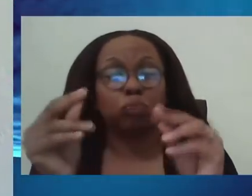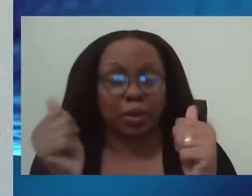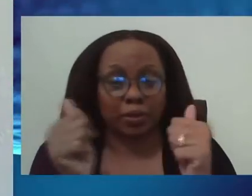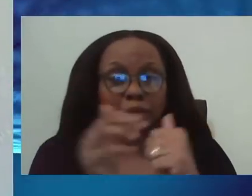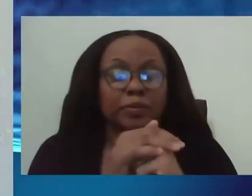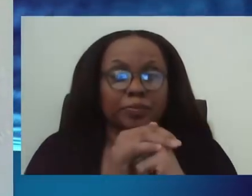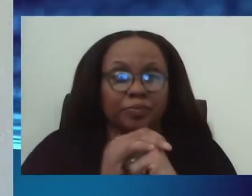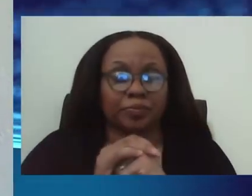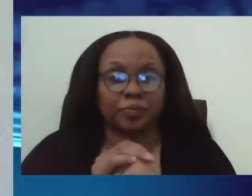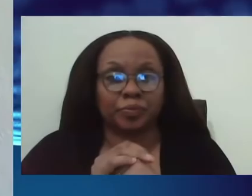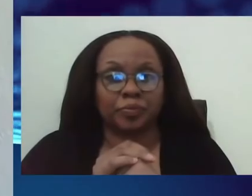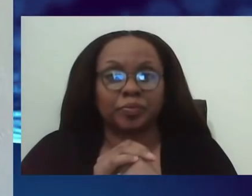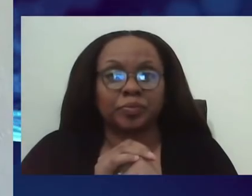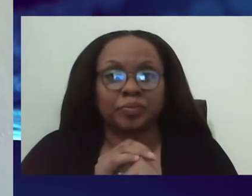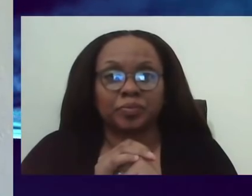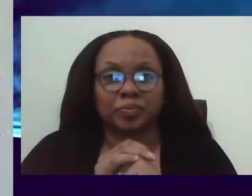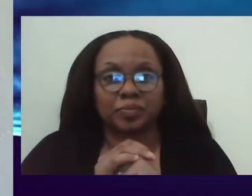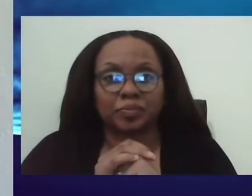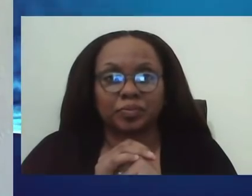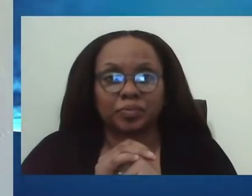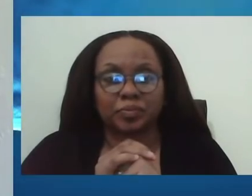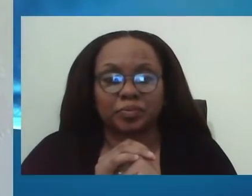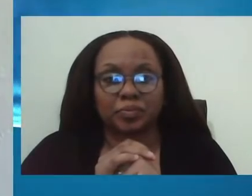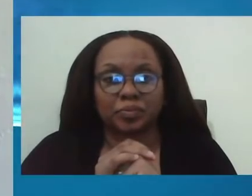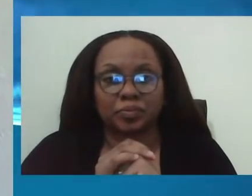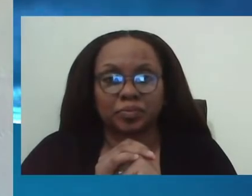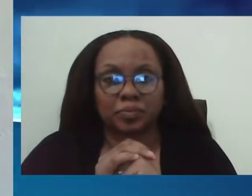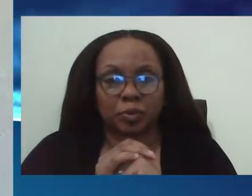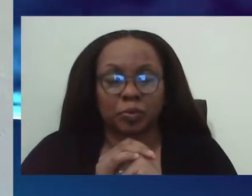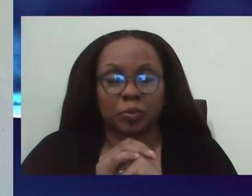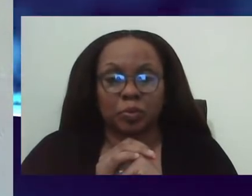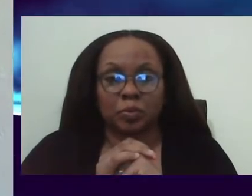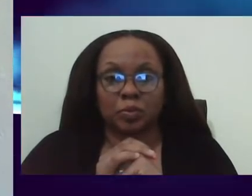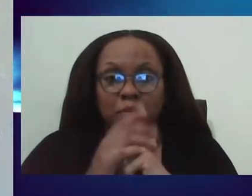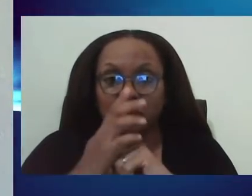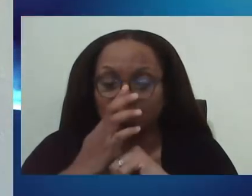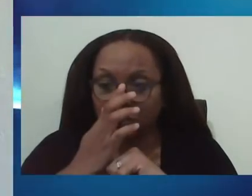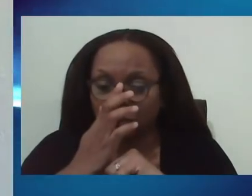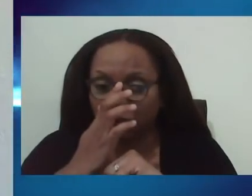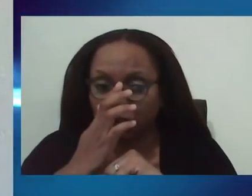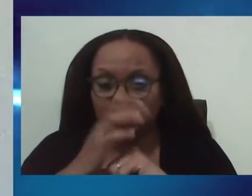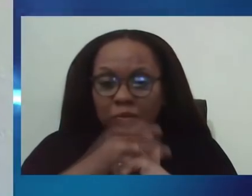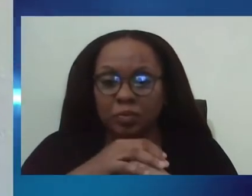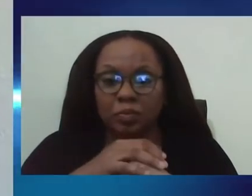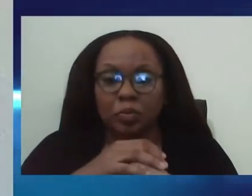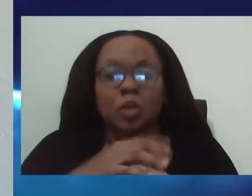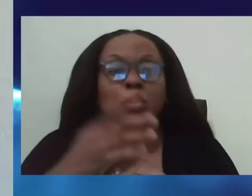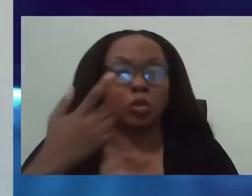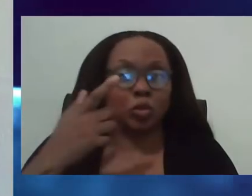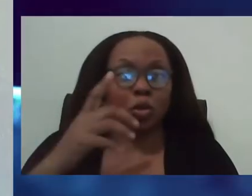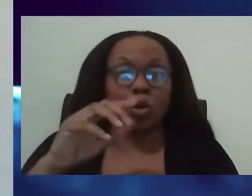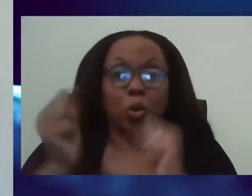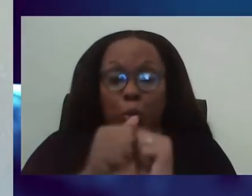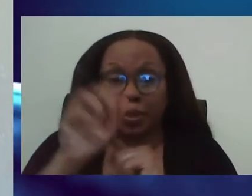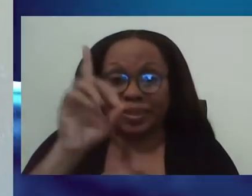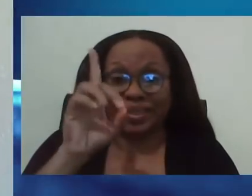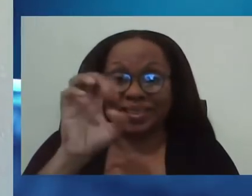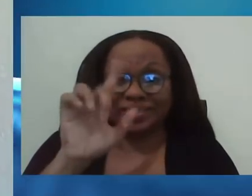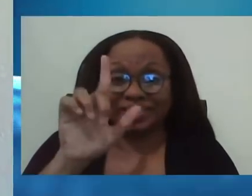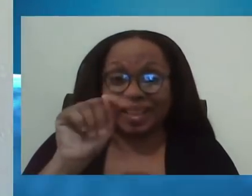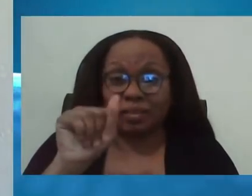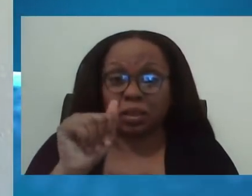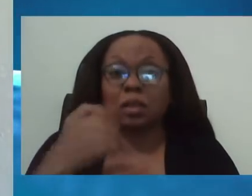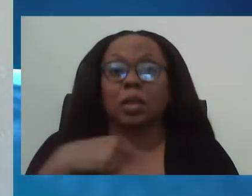is built on assuming that there's a productive rate, call it one to every five, uh, for Delta. And what we did was we